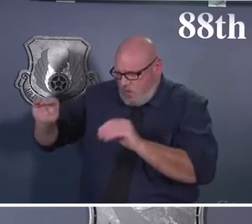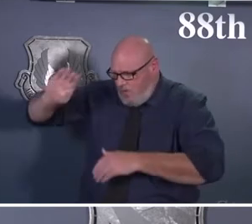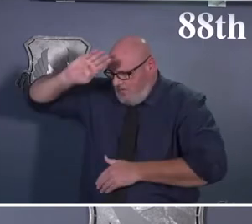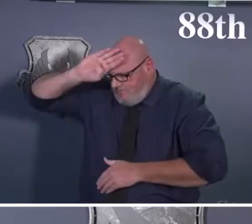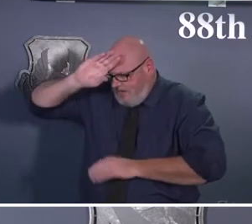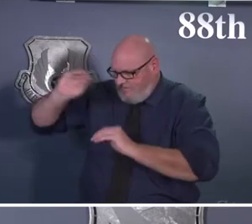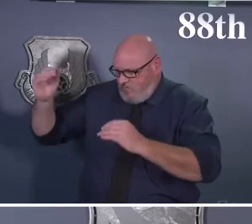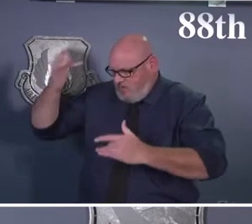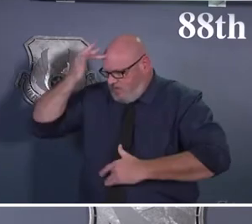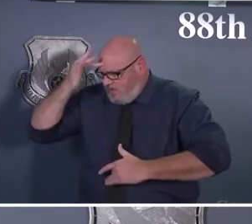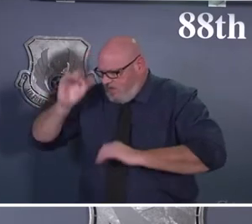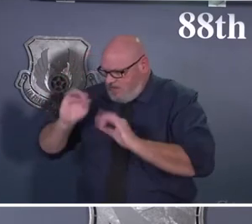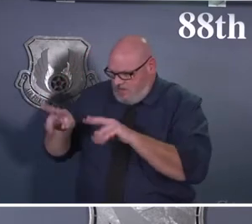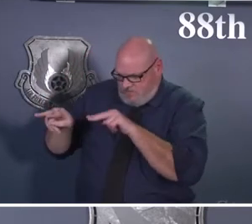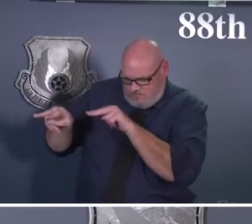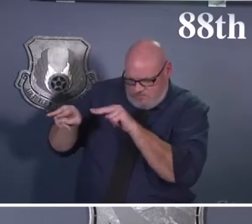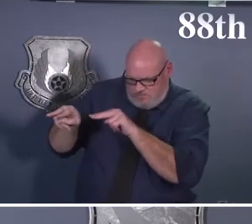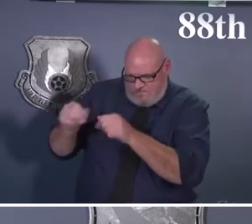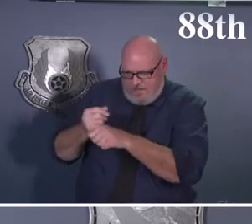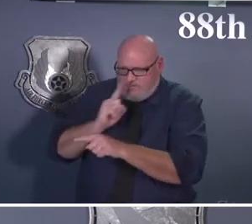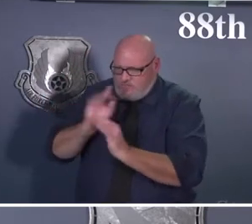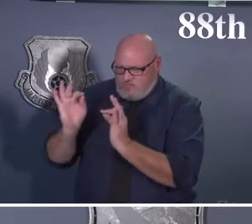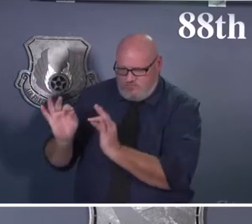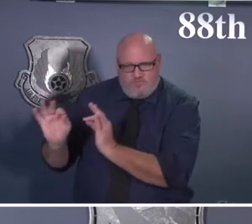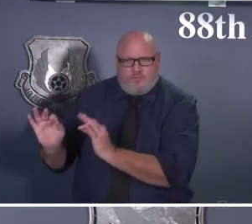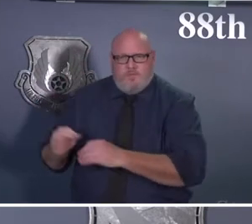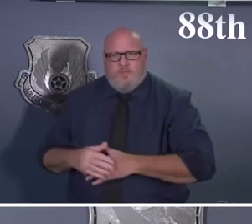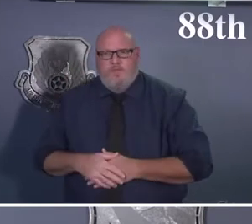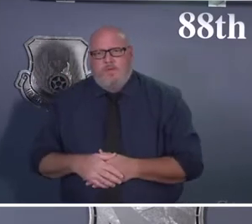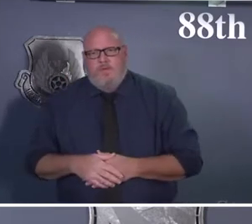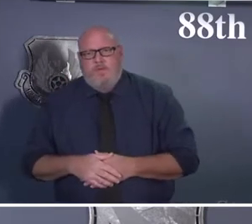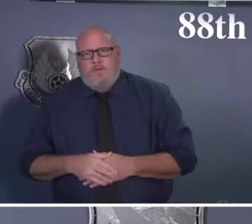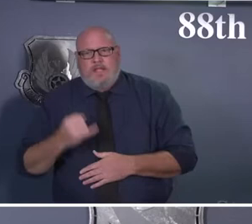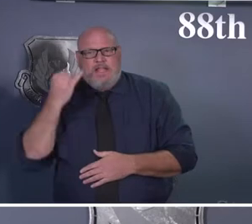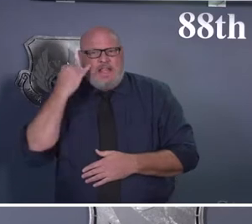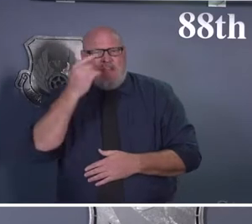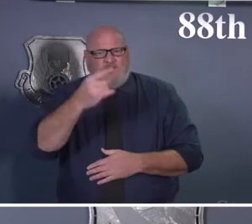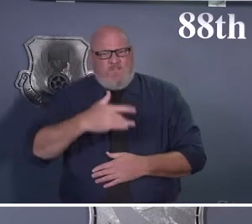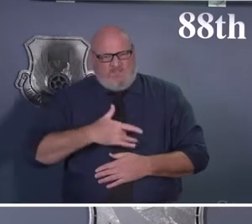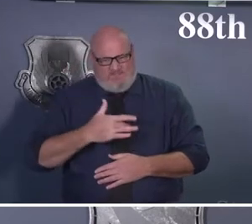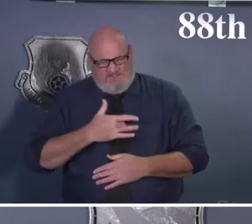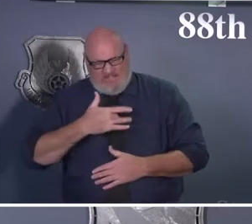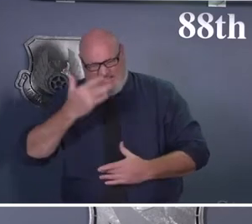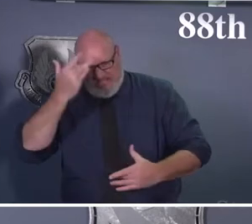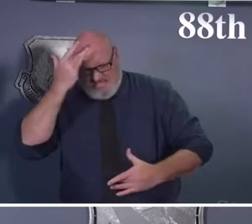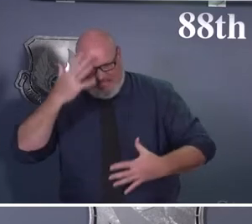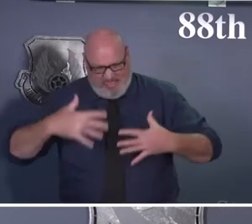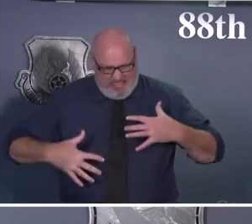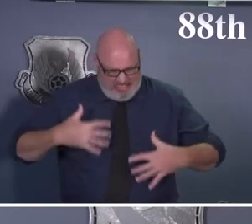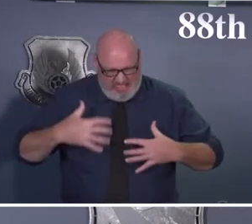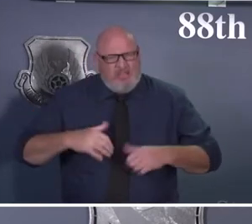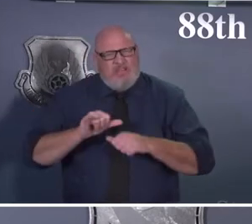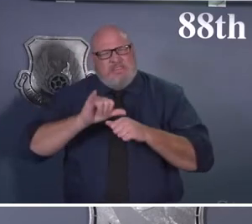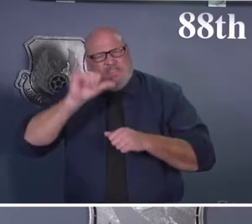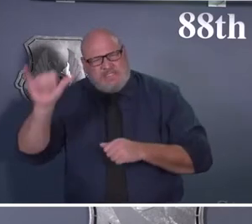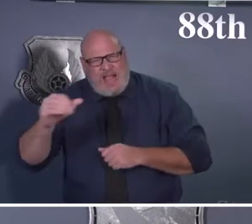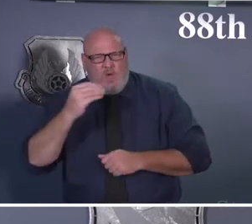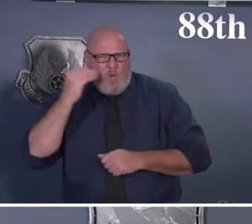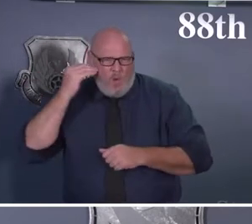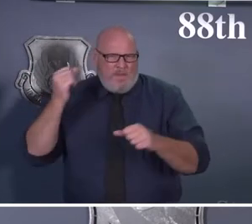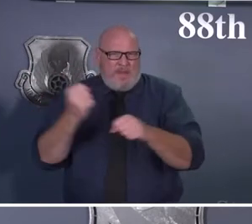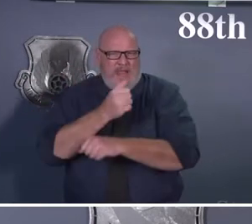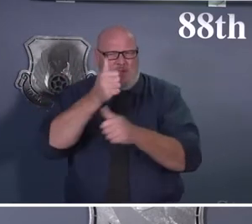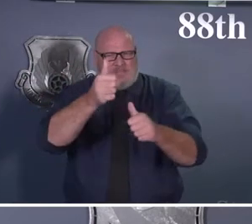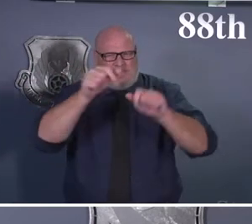that is so trusted here at the 88th Medical Group. We're going to optimize telework. And for all those who have asked